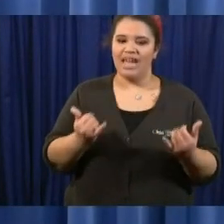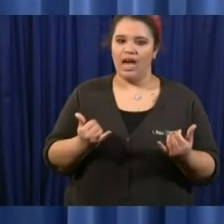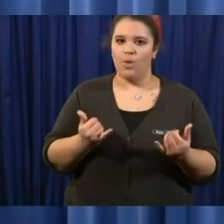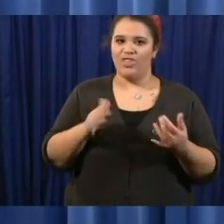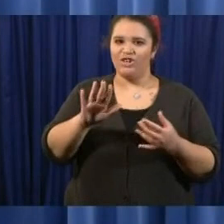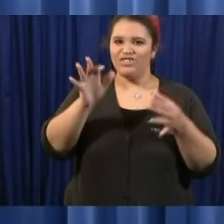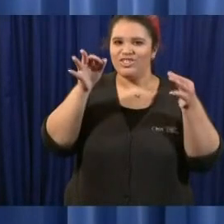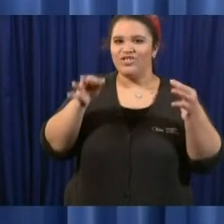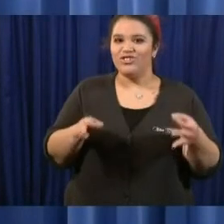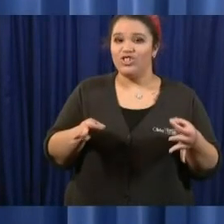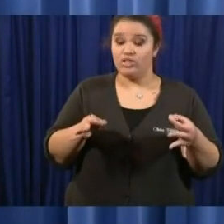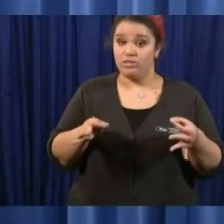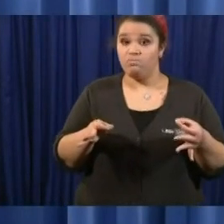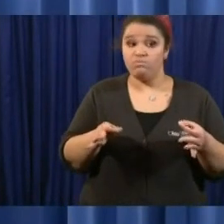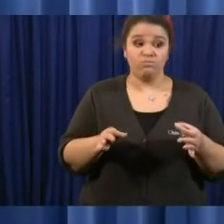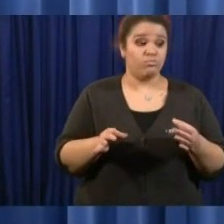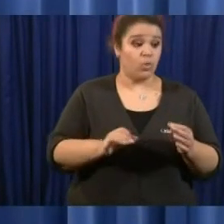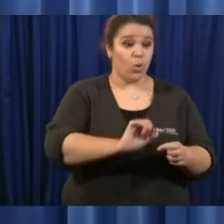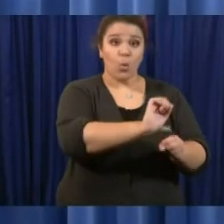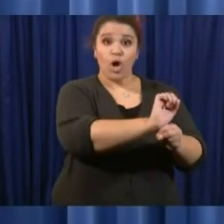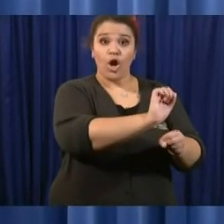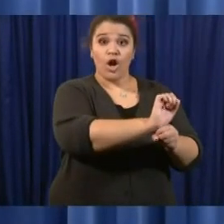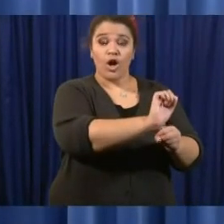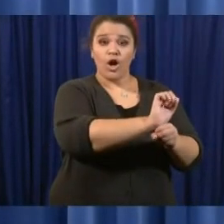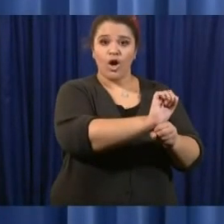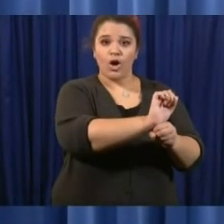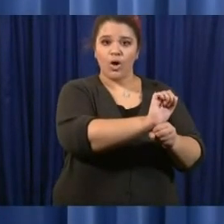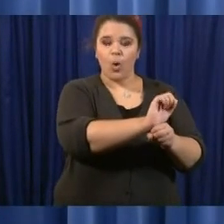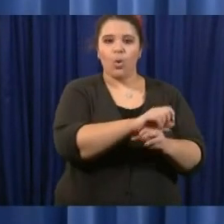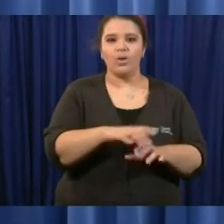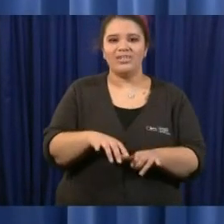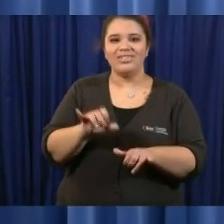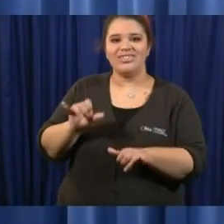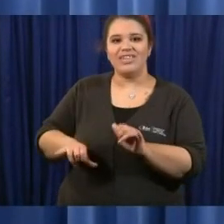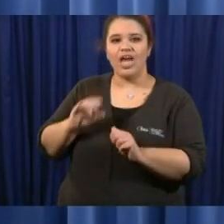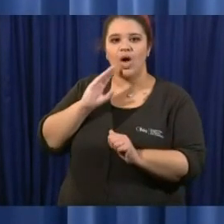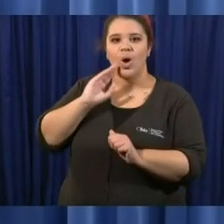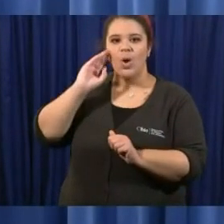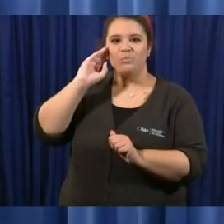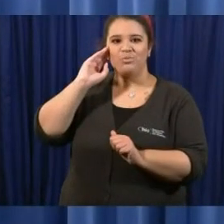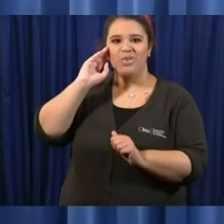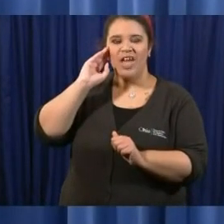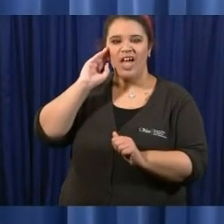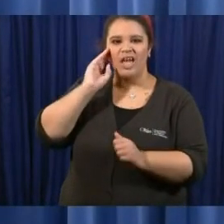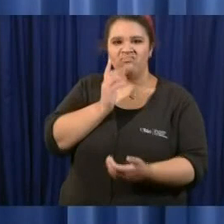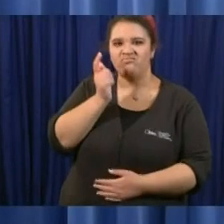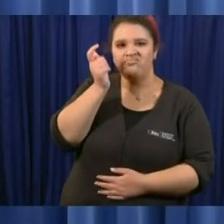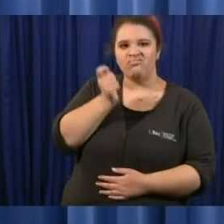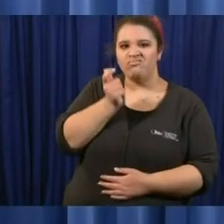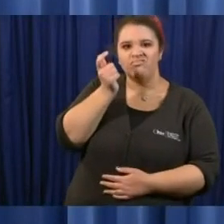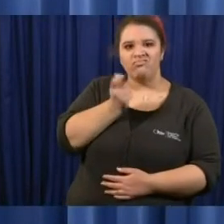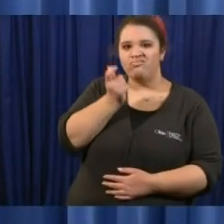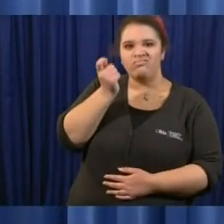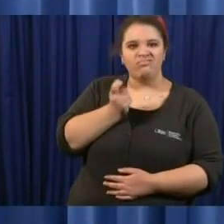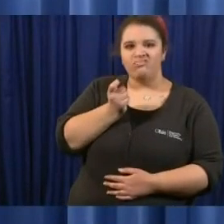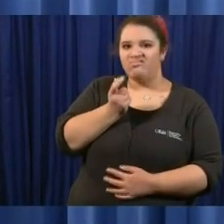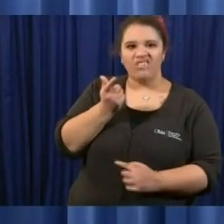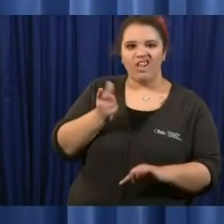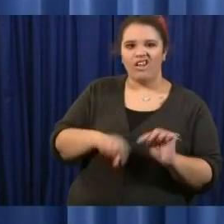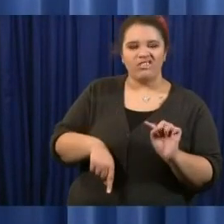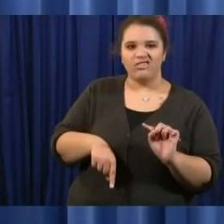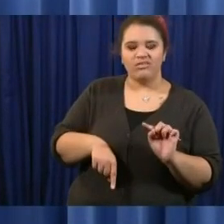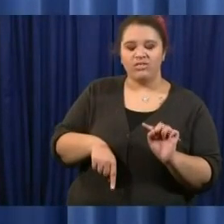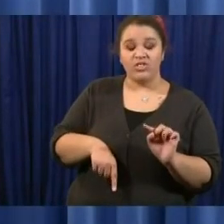staying home and losing their uh workman's compensation benefits is there any consideration to creating